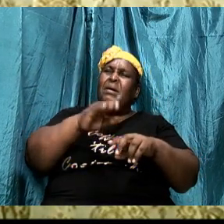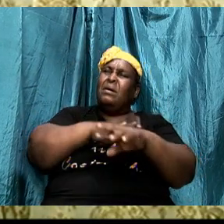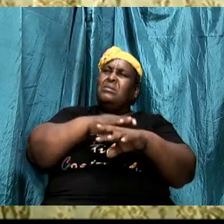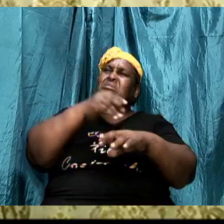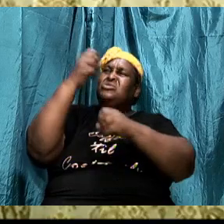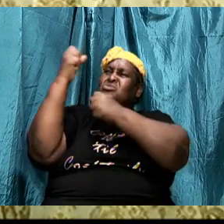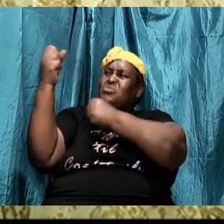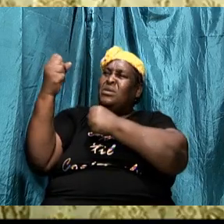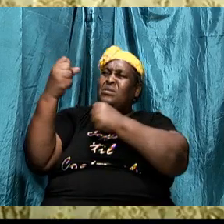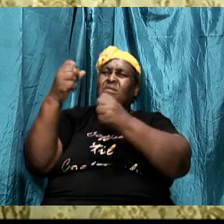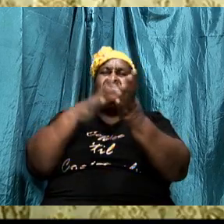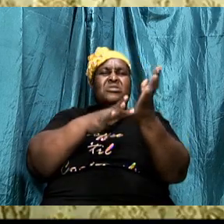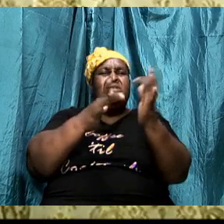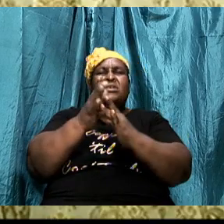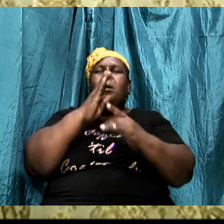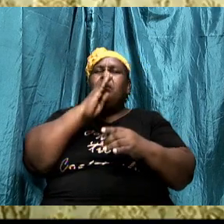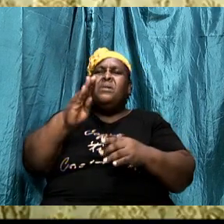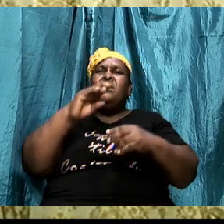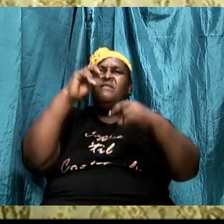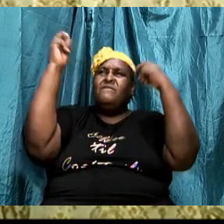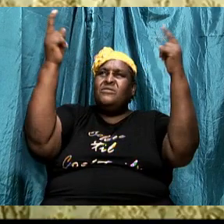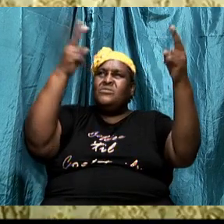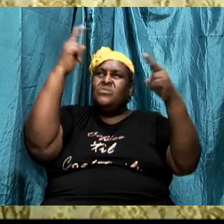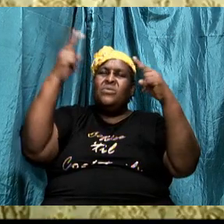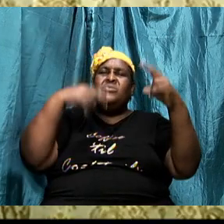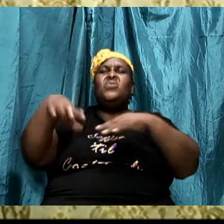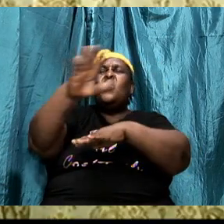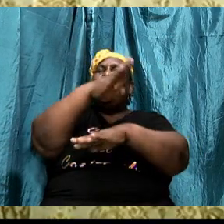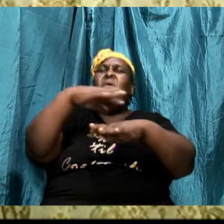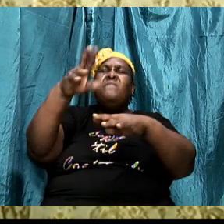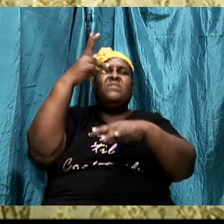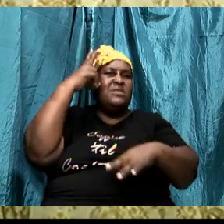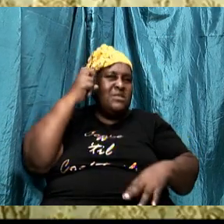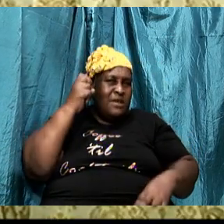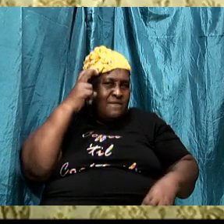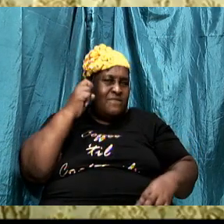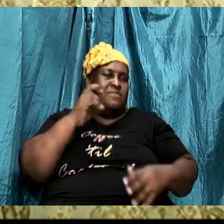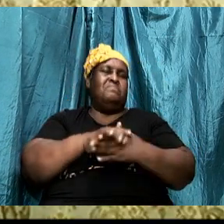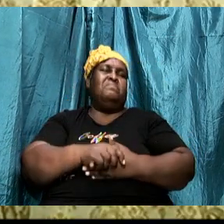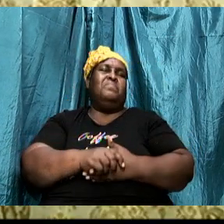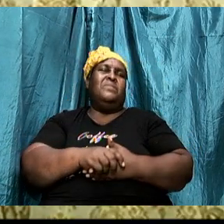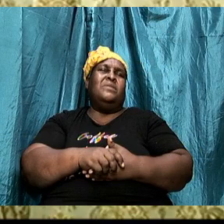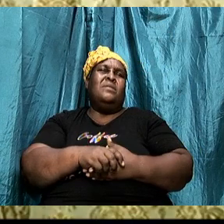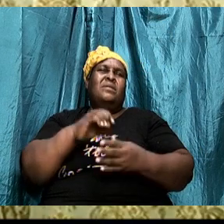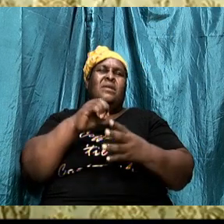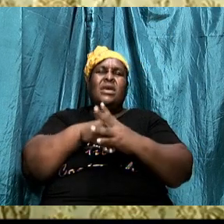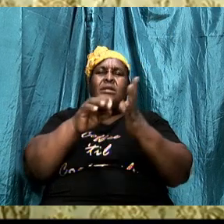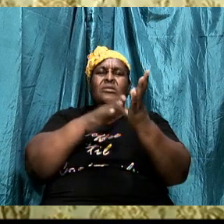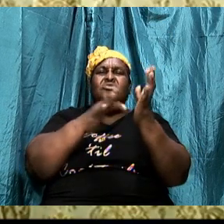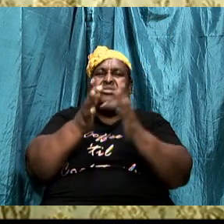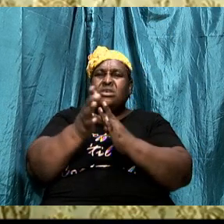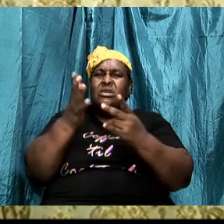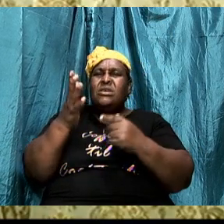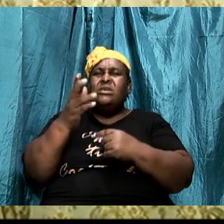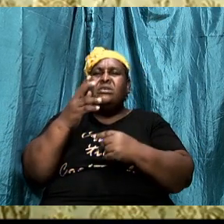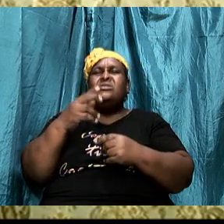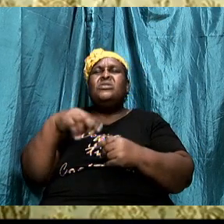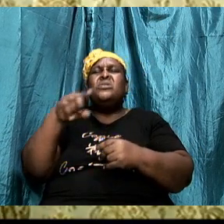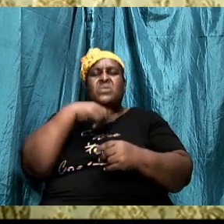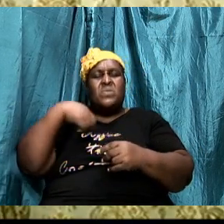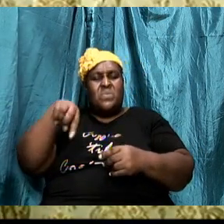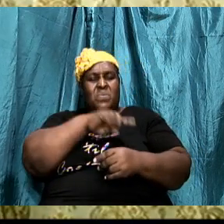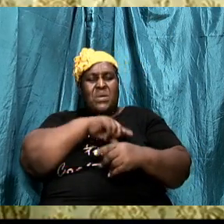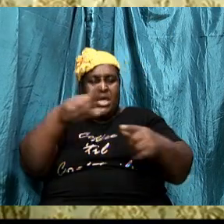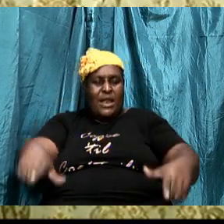over the adversary. In him we live, in him we move, in him we have our being. And I